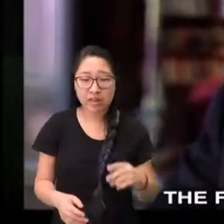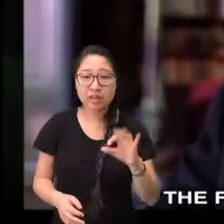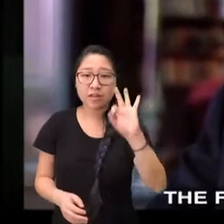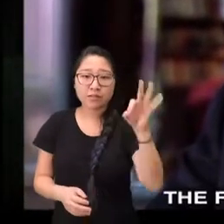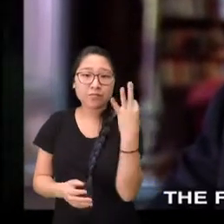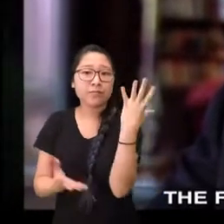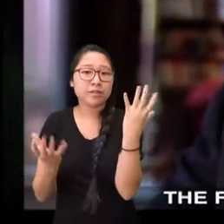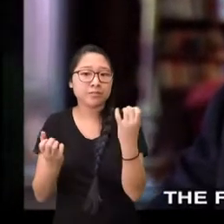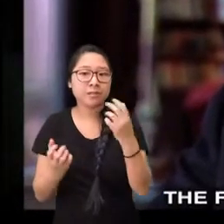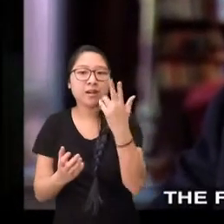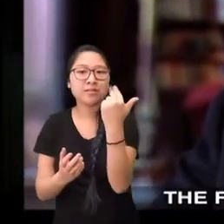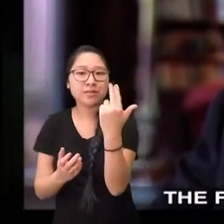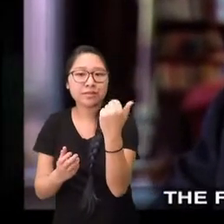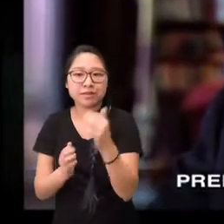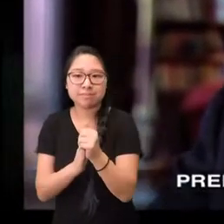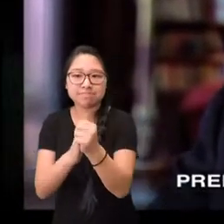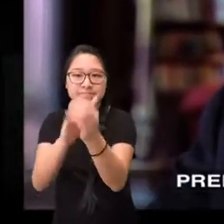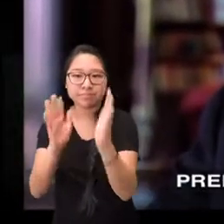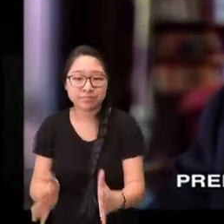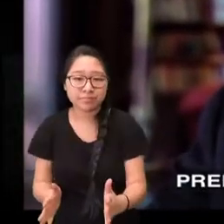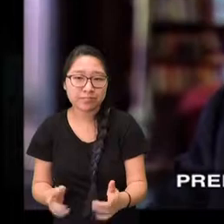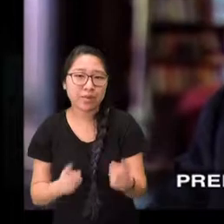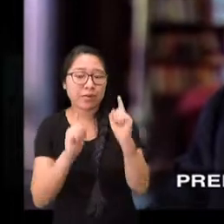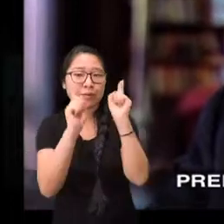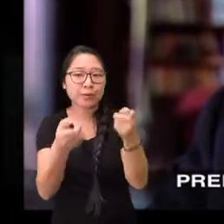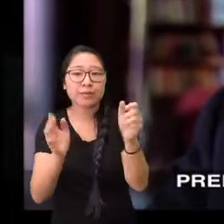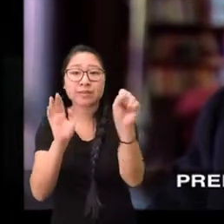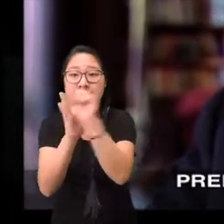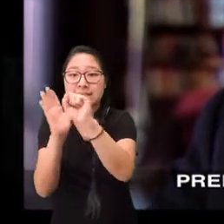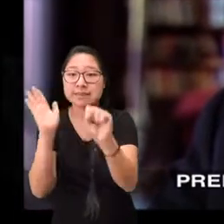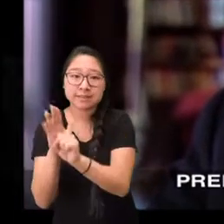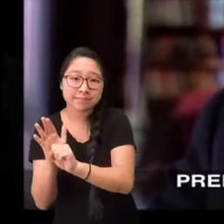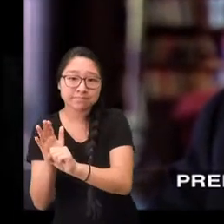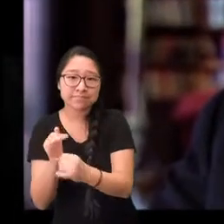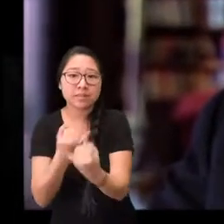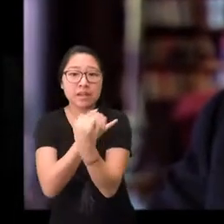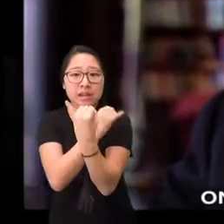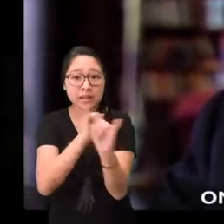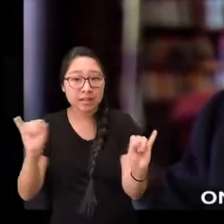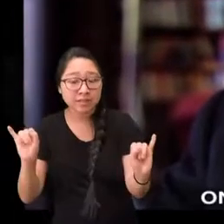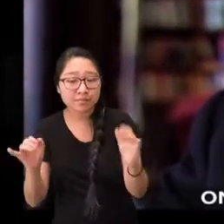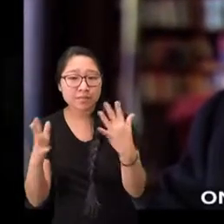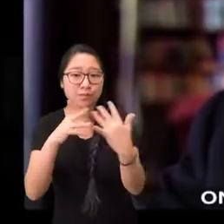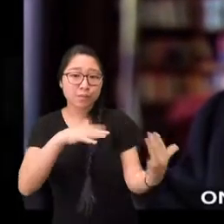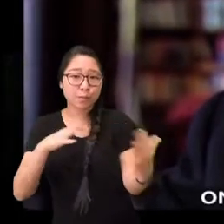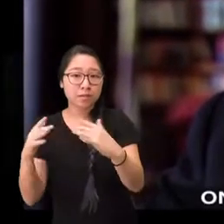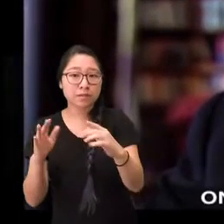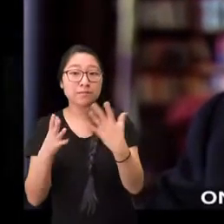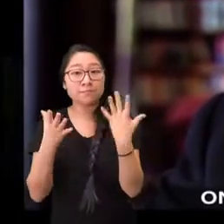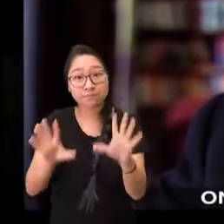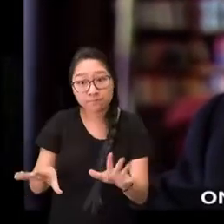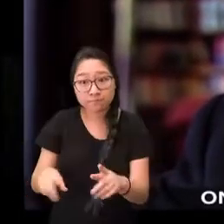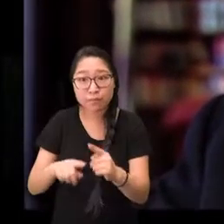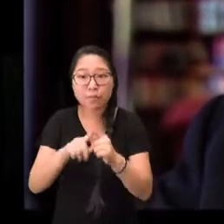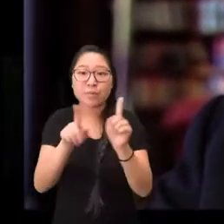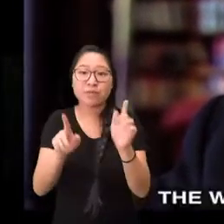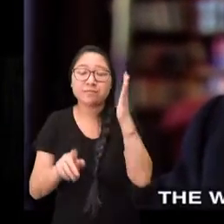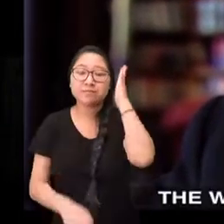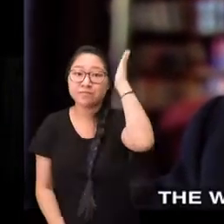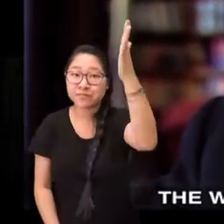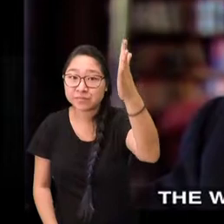The French, realistic as always, prepared to send 13 separate ambassadors, one to each of the states.